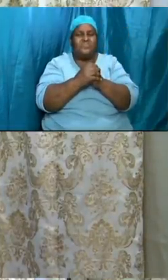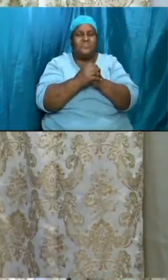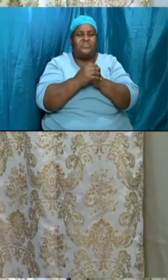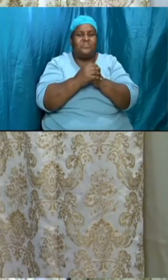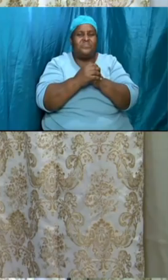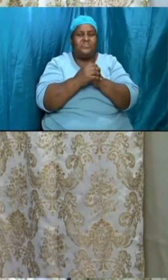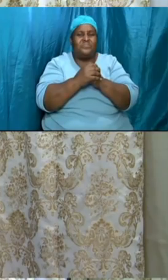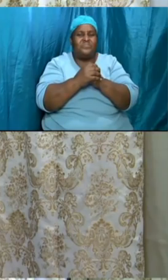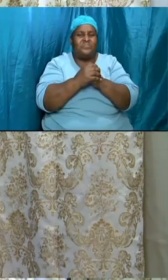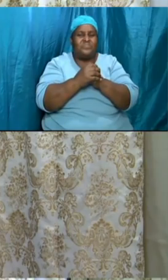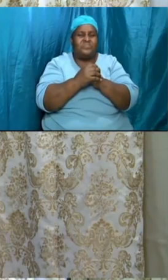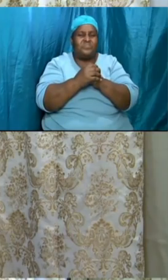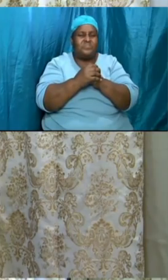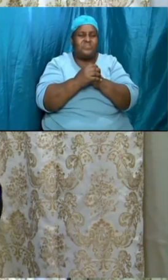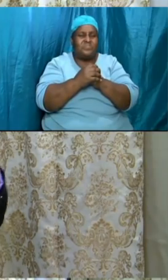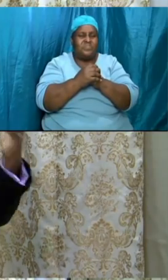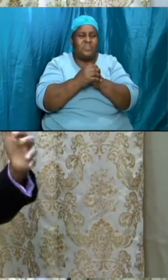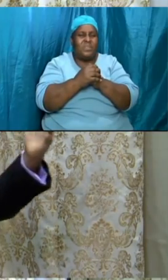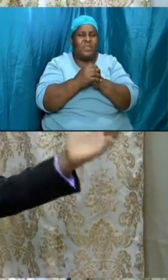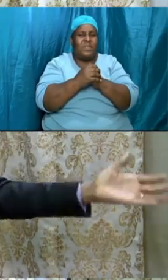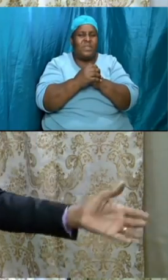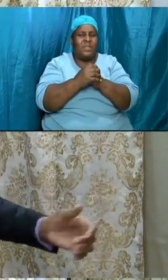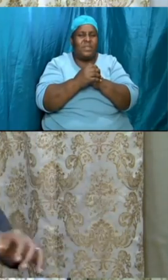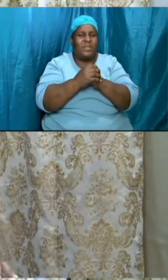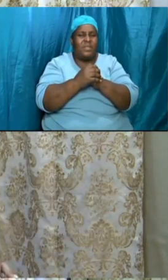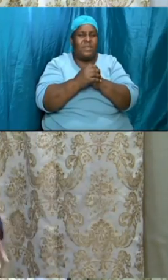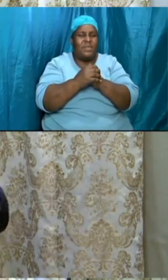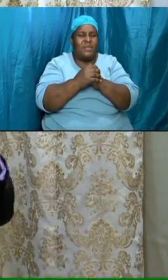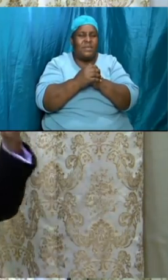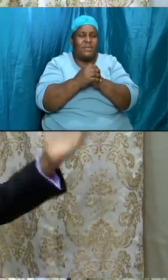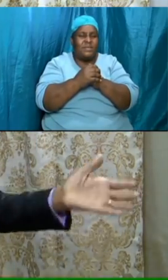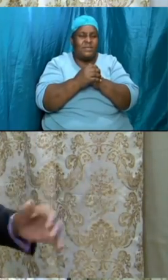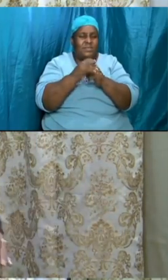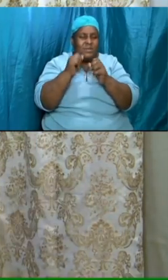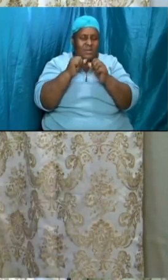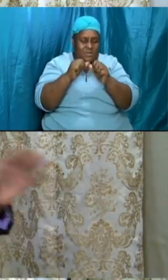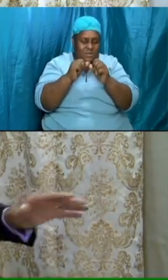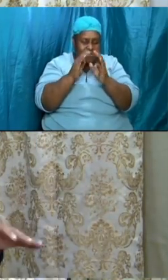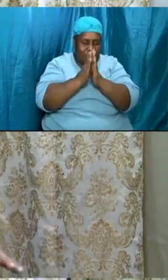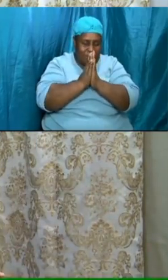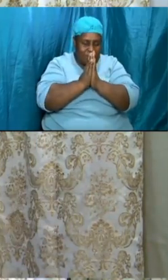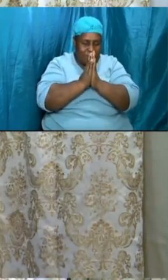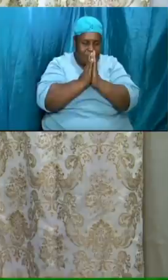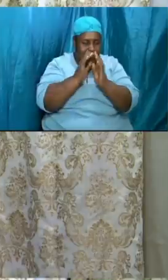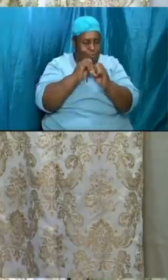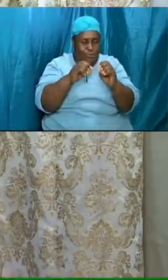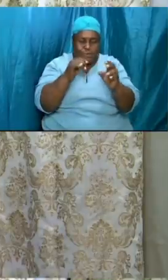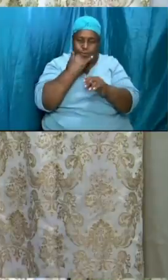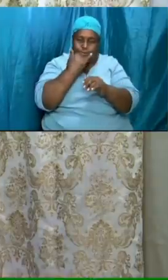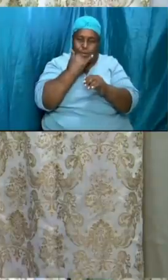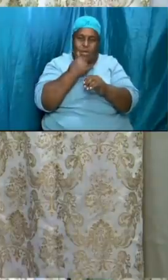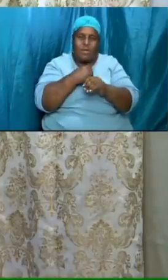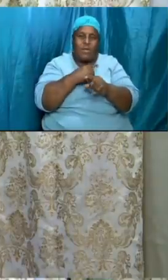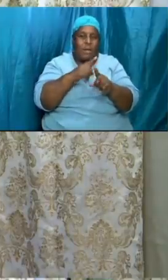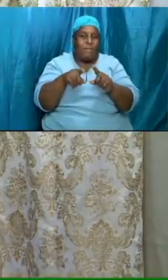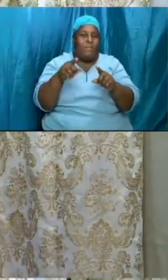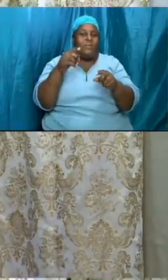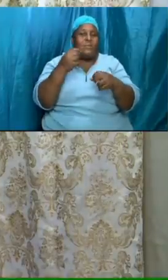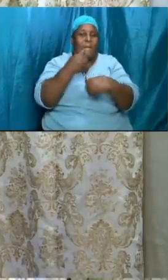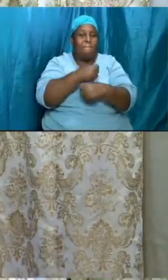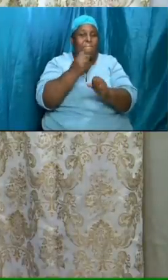then you drop in other times in between which the bible said pray always and be constantly in prayer nothing wrong with that but have a set time